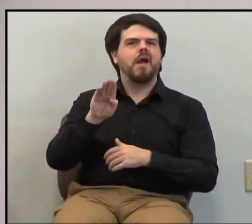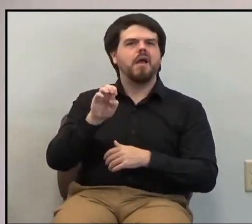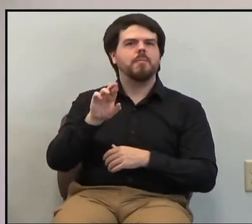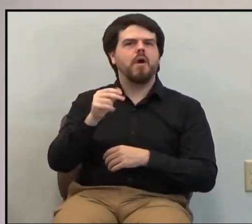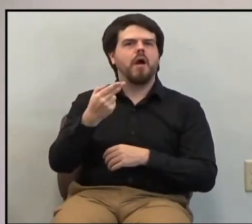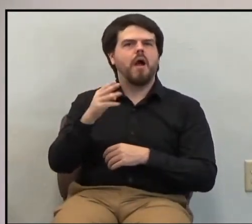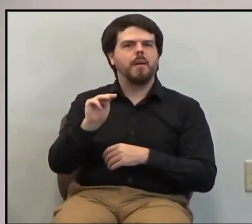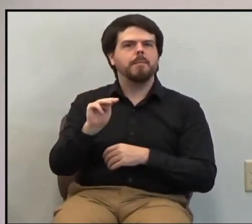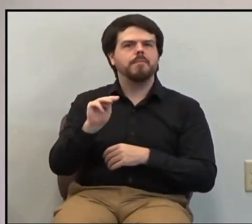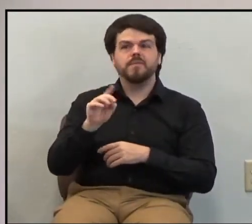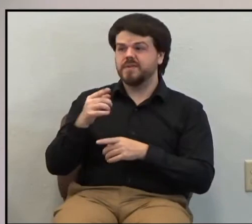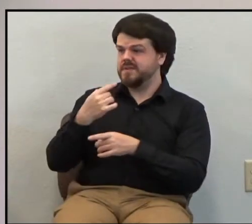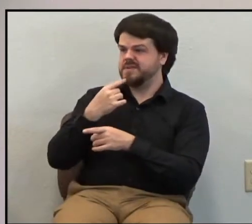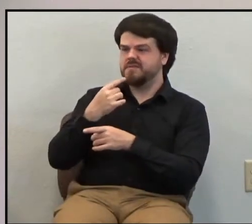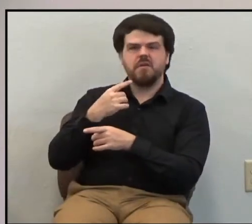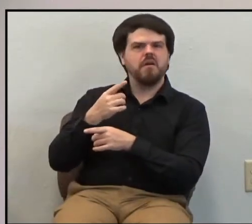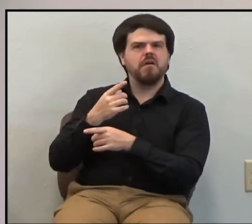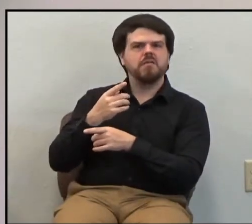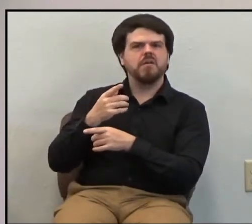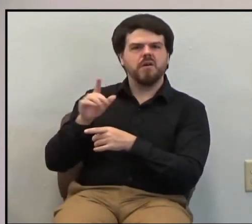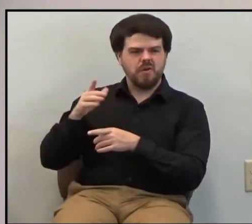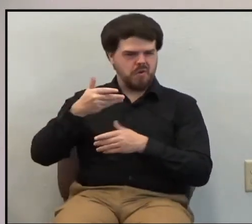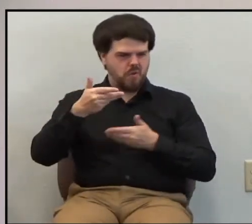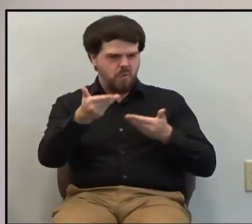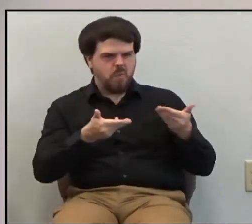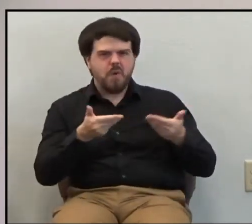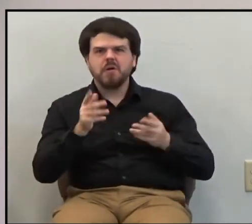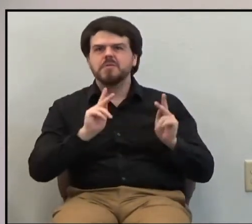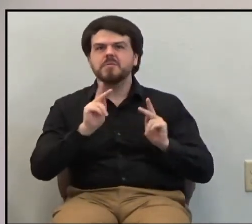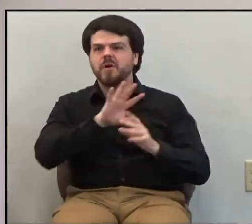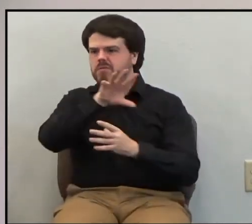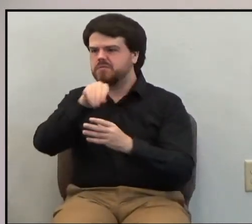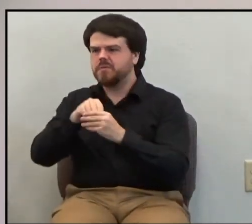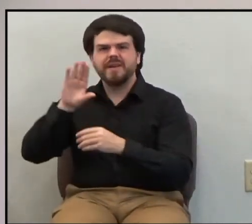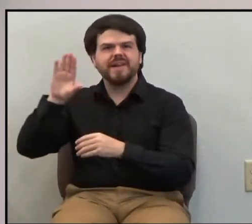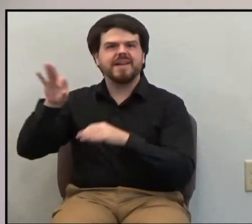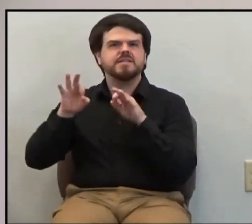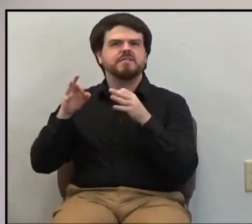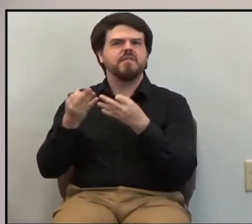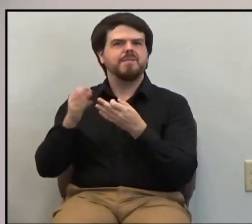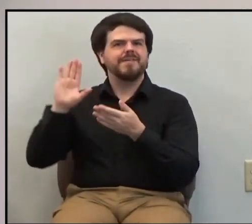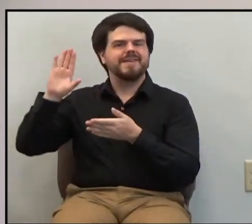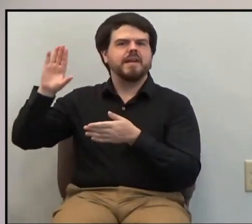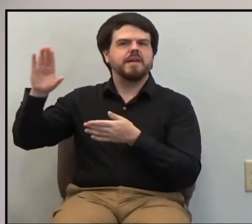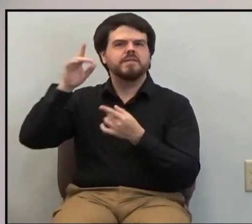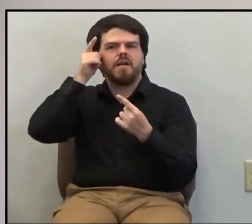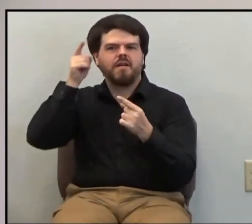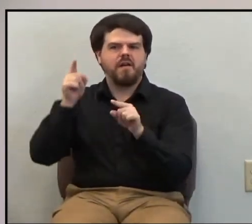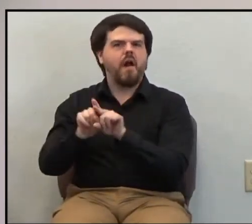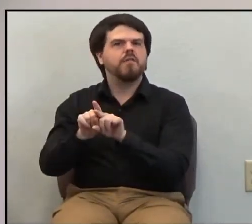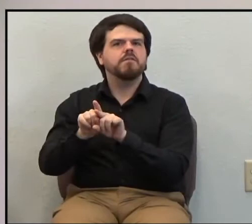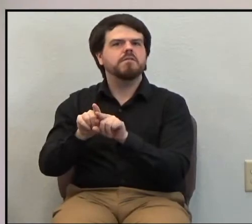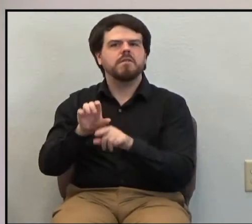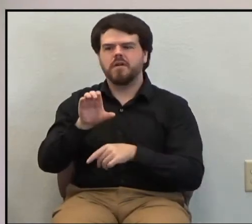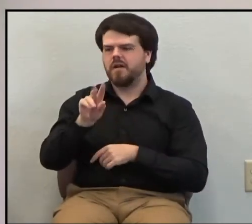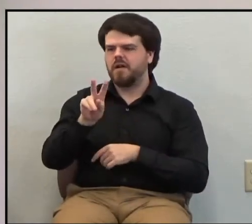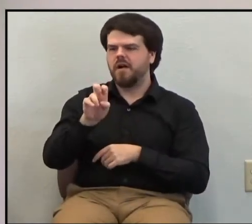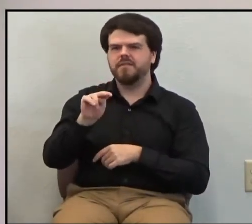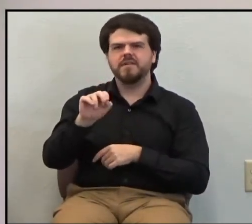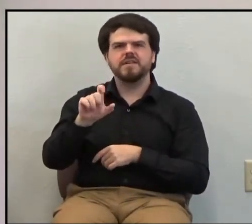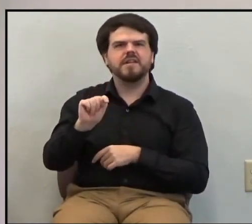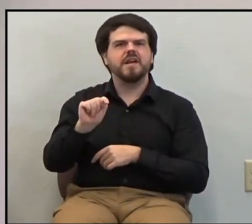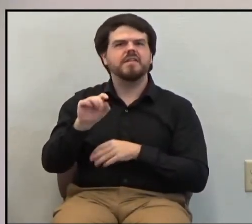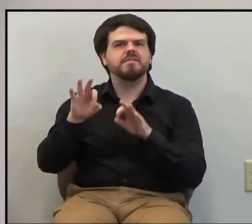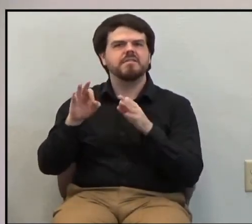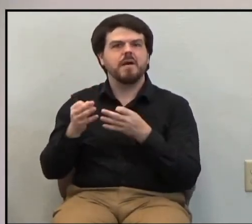welcomes into his family, brings into his covenant family, the family that Paul said, no, this is